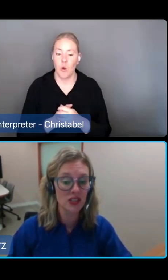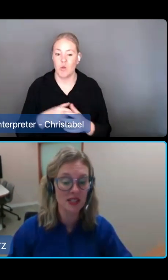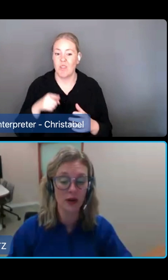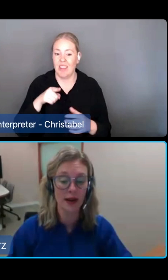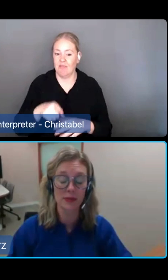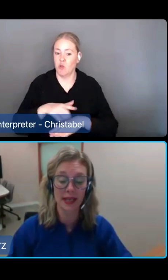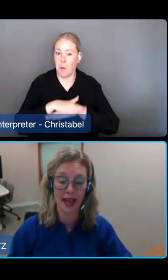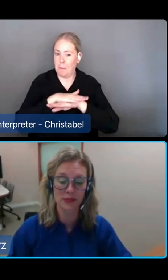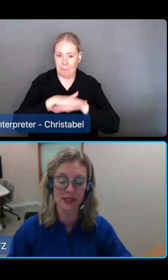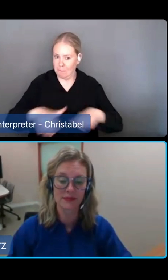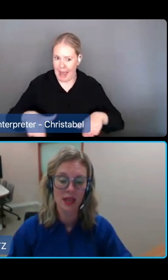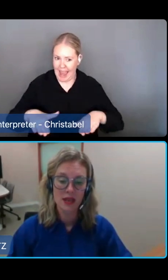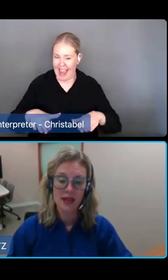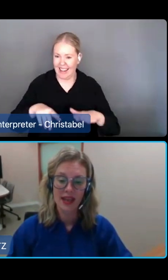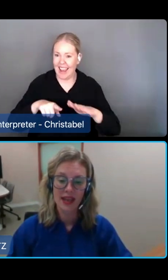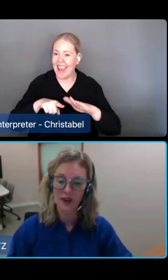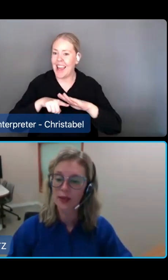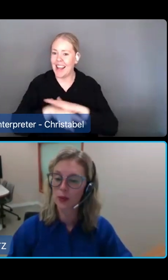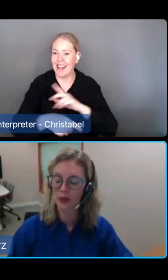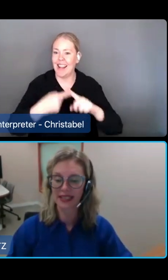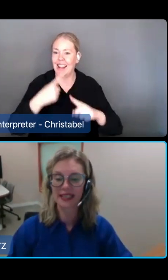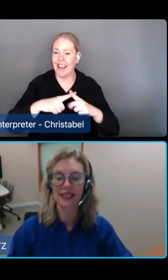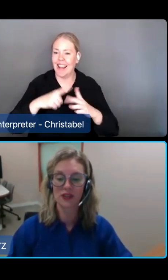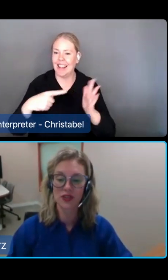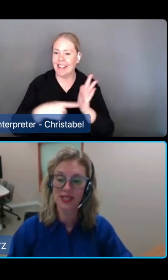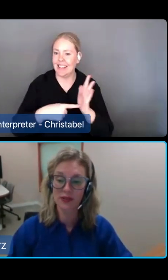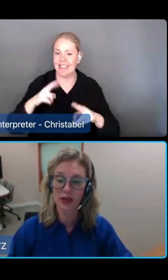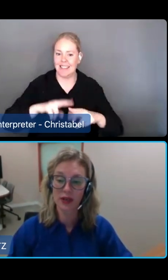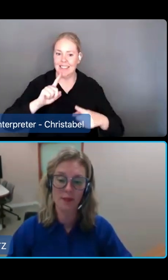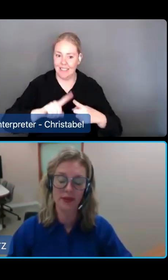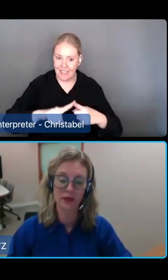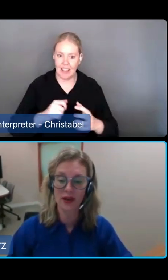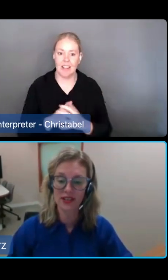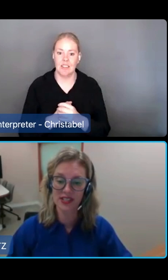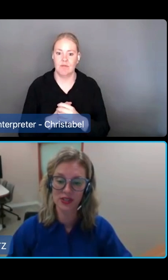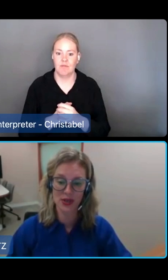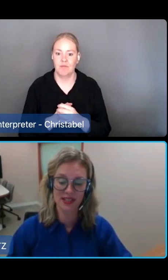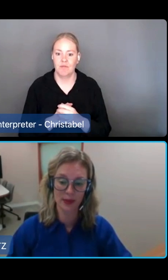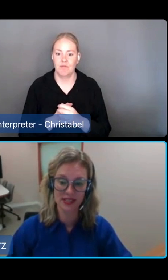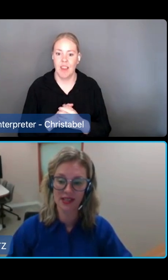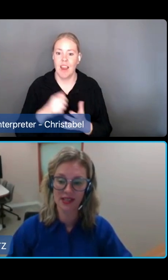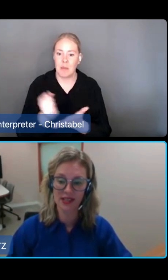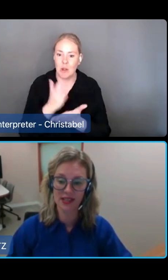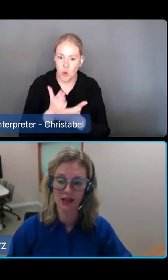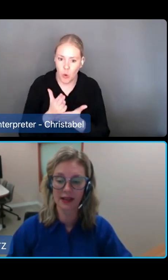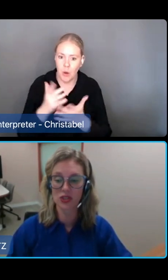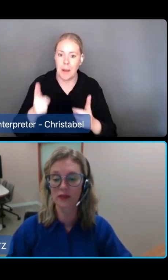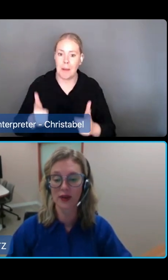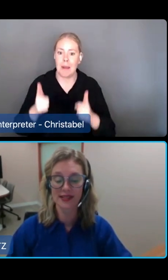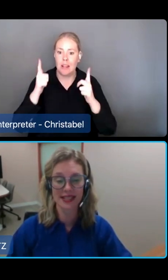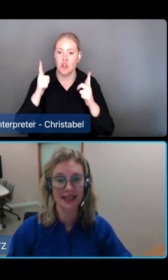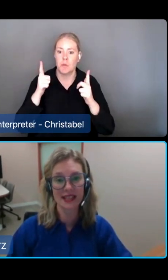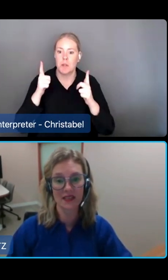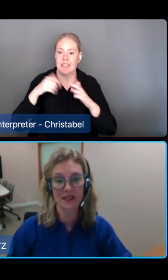home care packages program to be capped. And very importantly, it introduced the requirement for a registered nurse to be on site and on duty